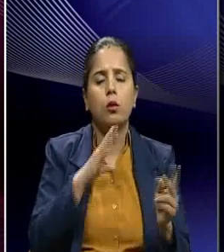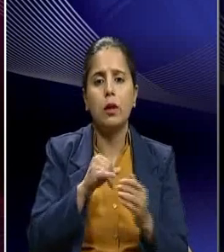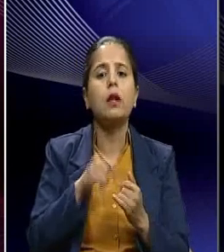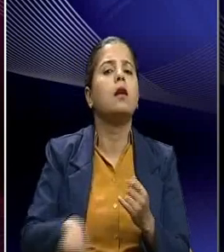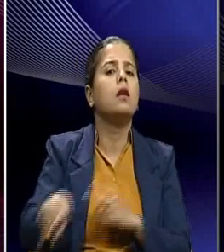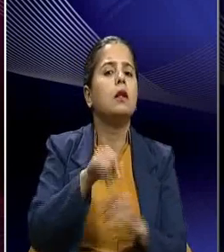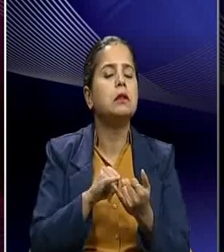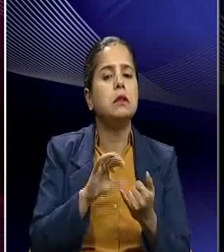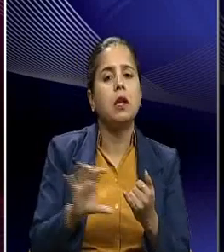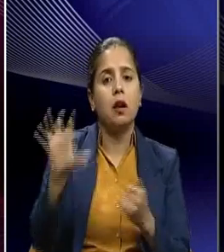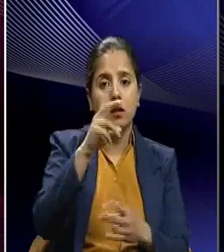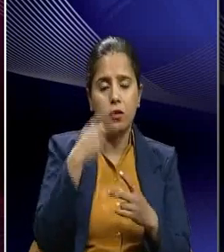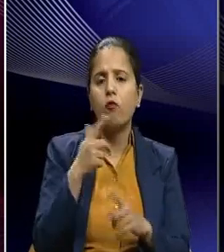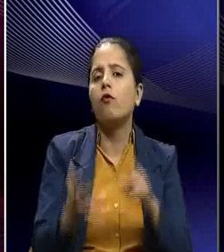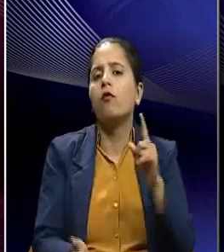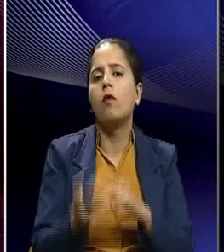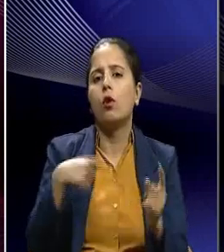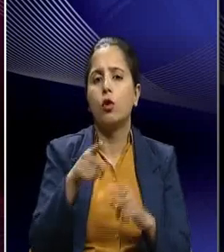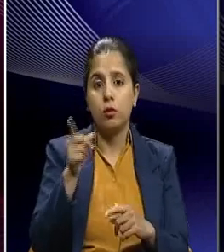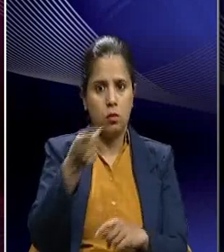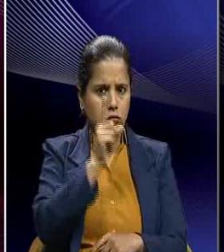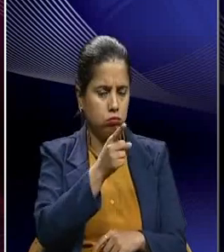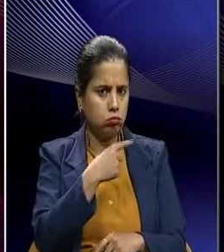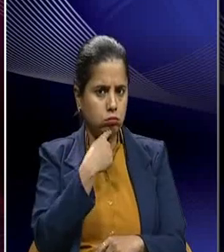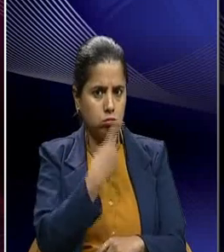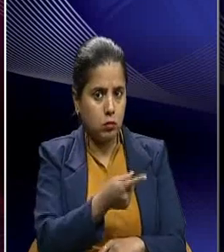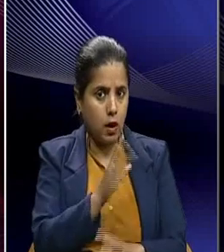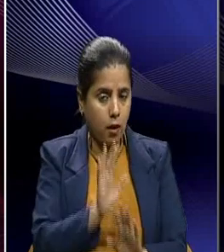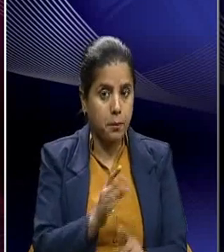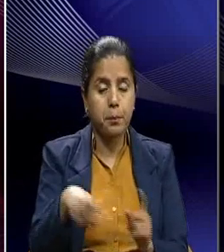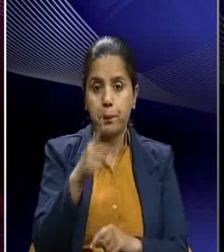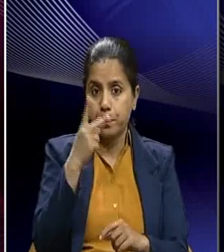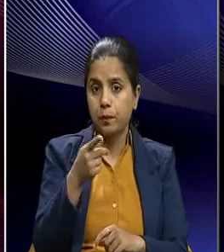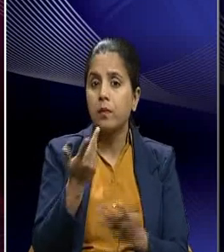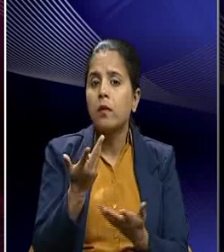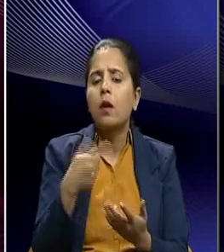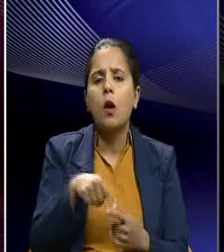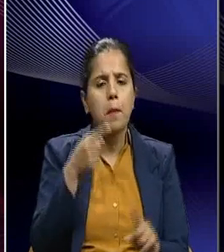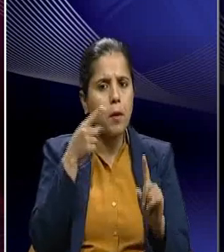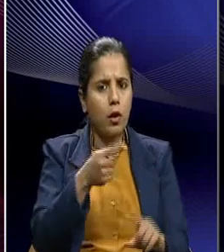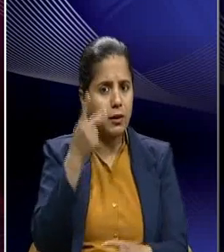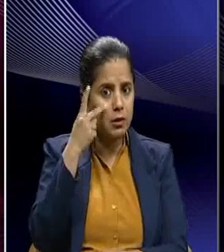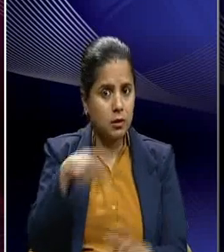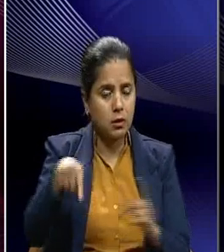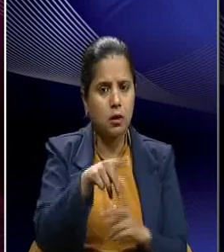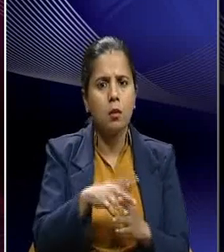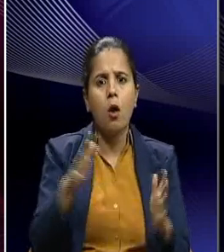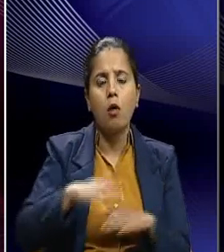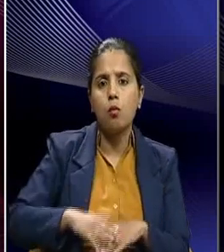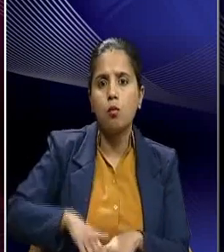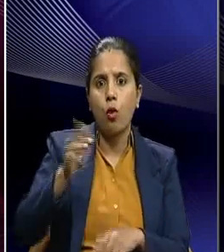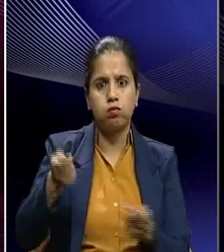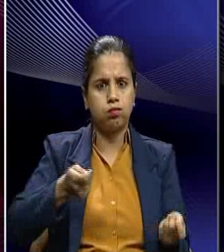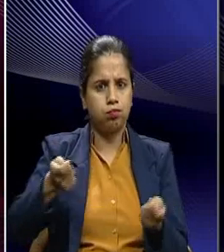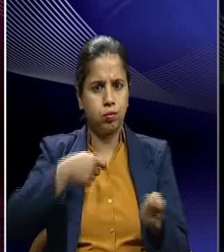and we find that he also warned him in a way that when it was being pointed out that the accession of a predominantly